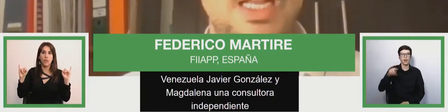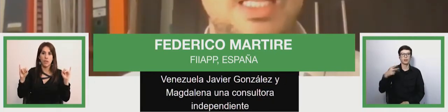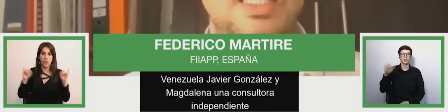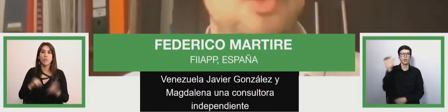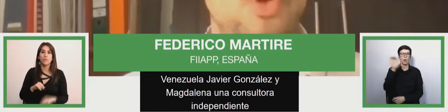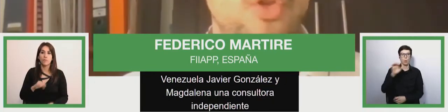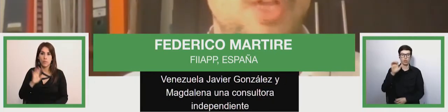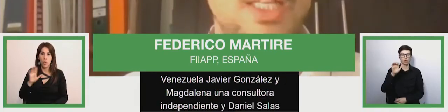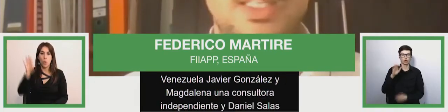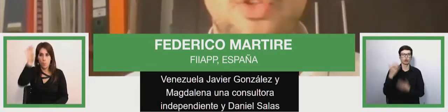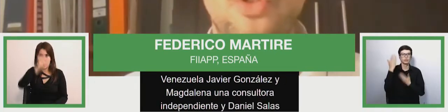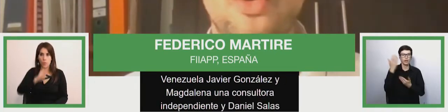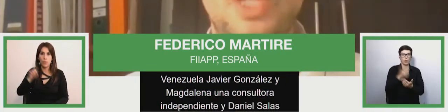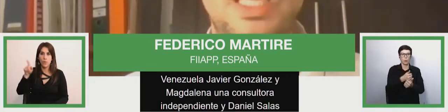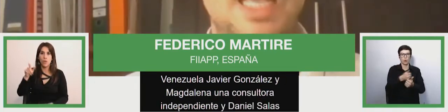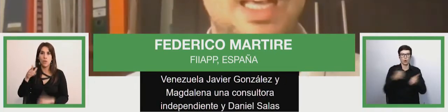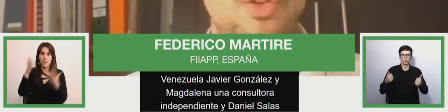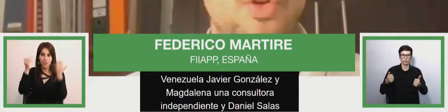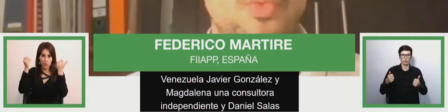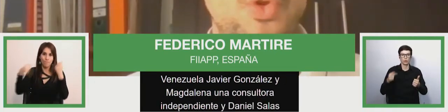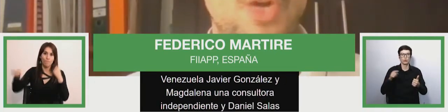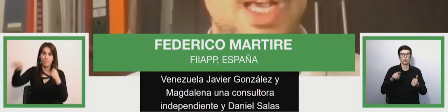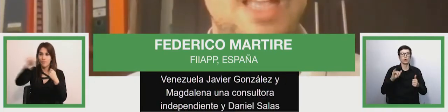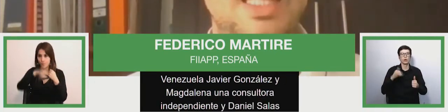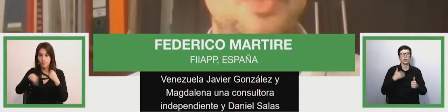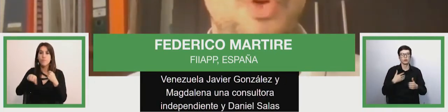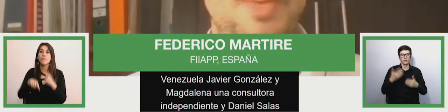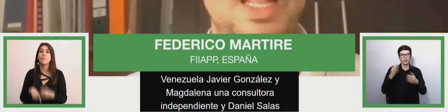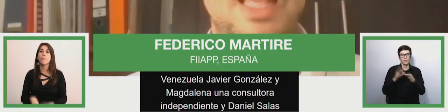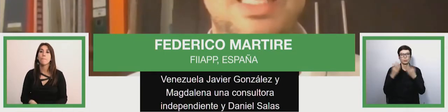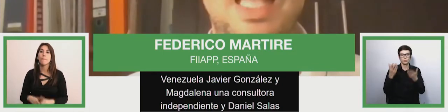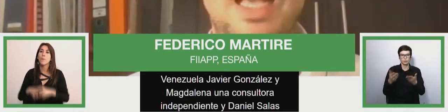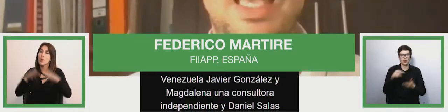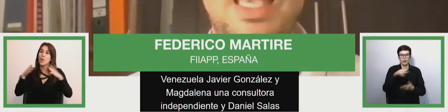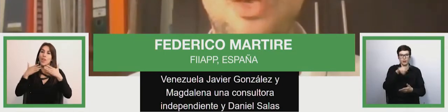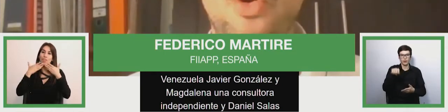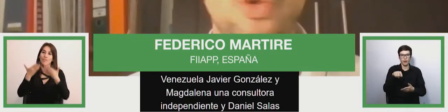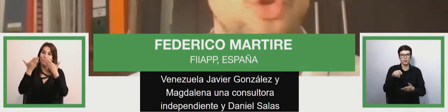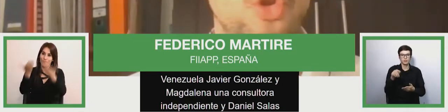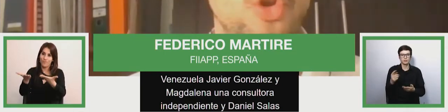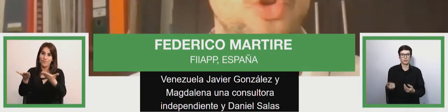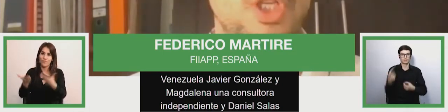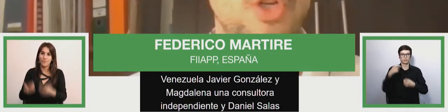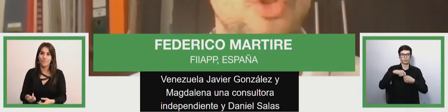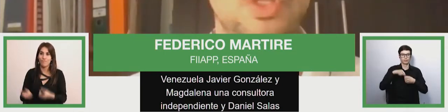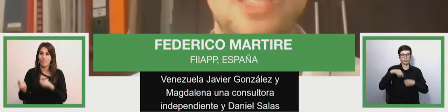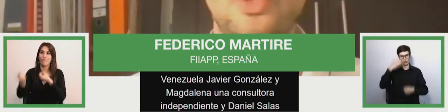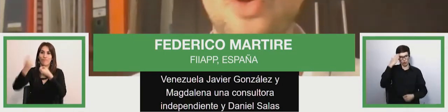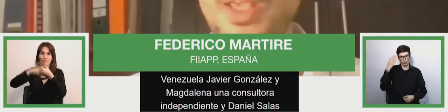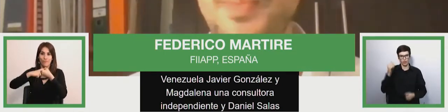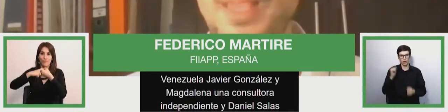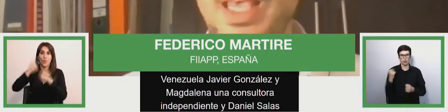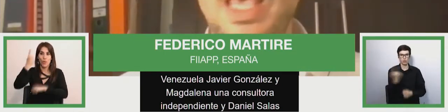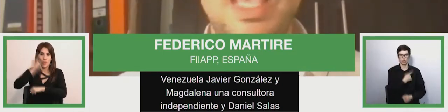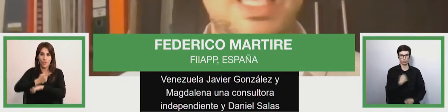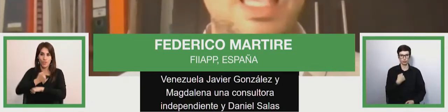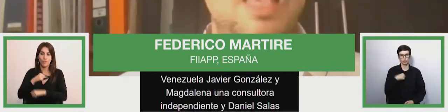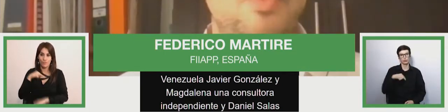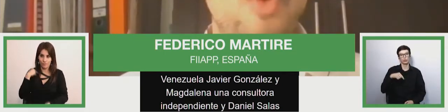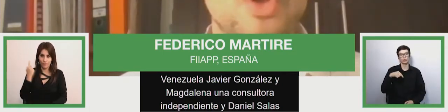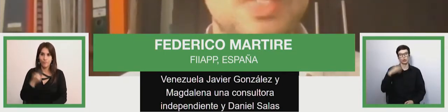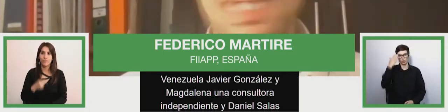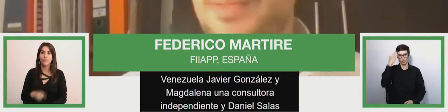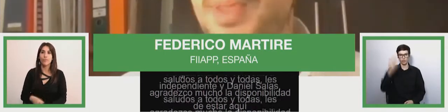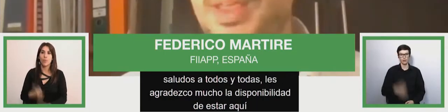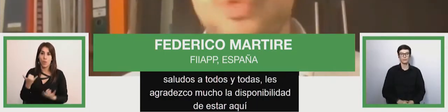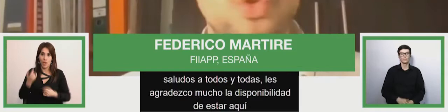everybody, and I thank the availability of being here today, and I know we start a